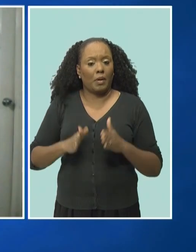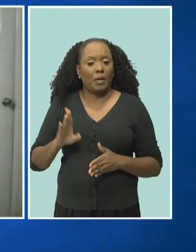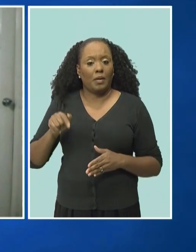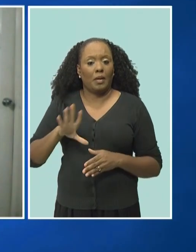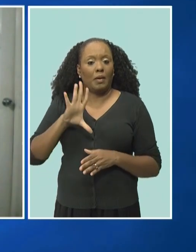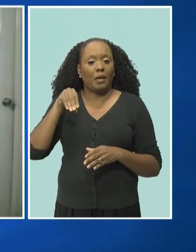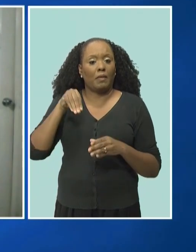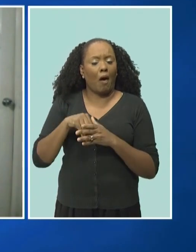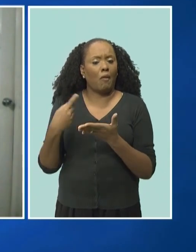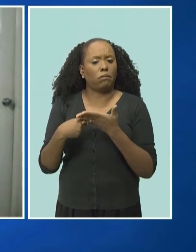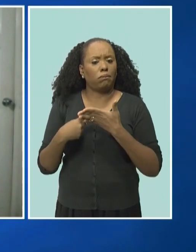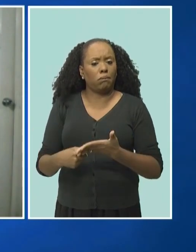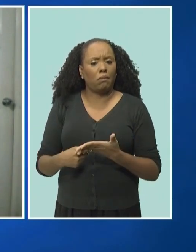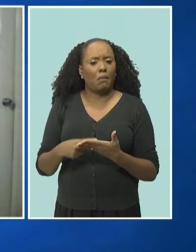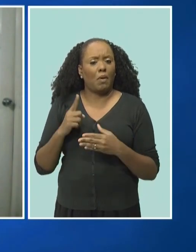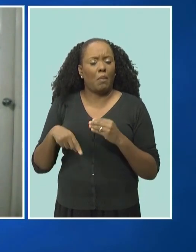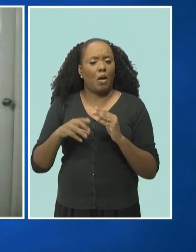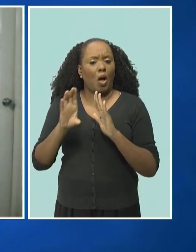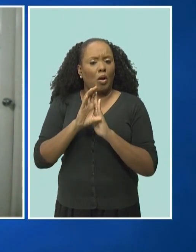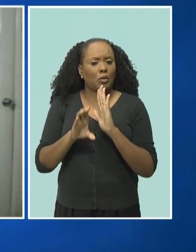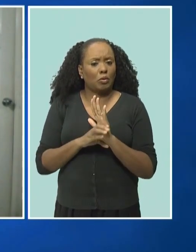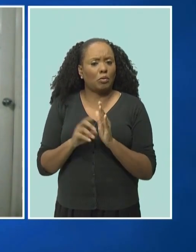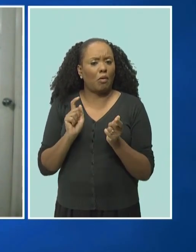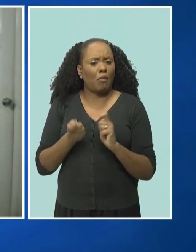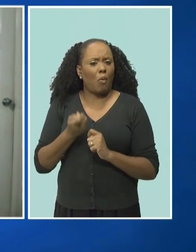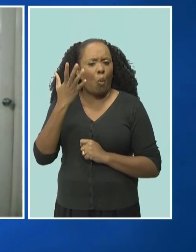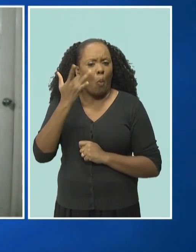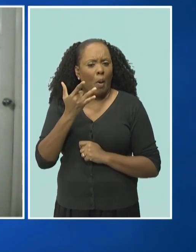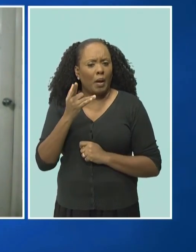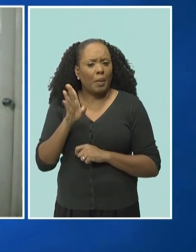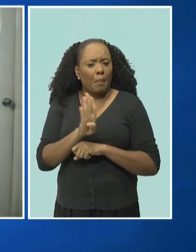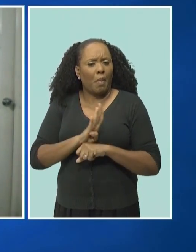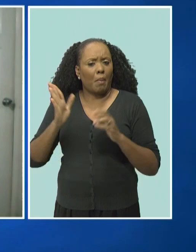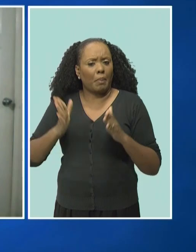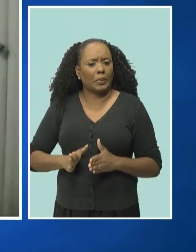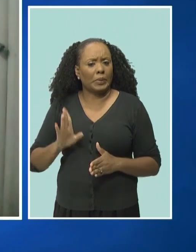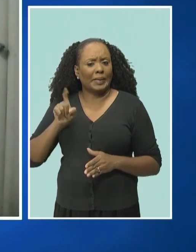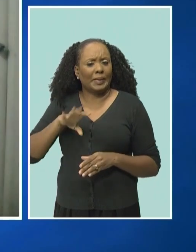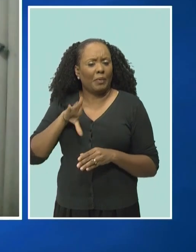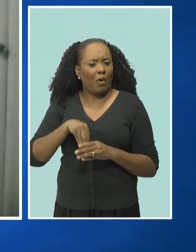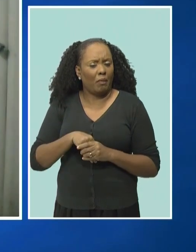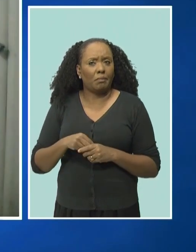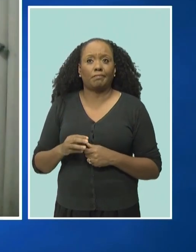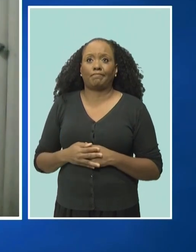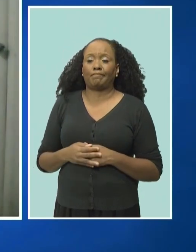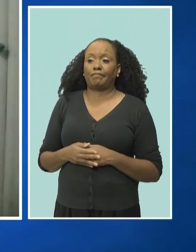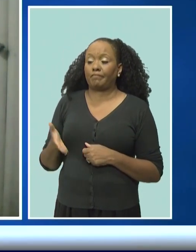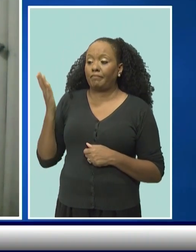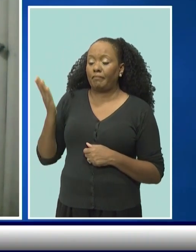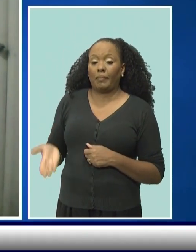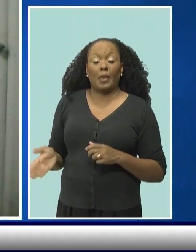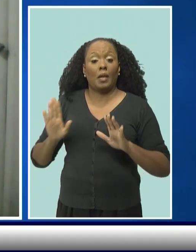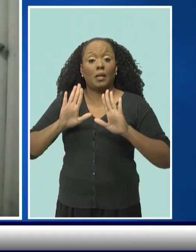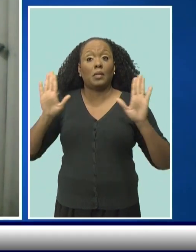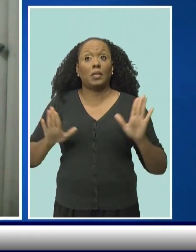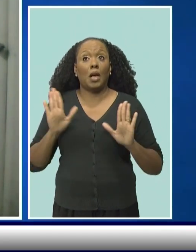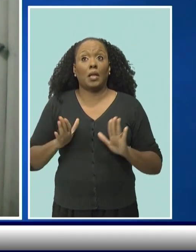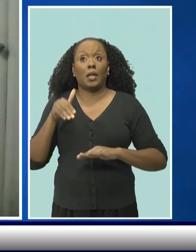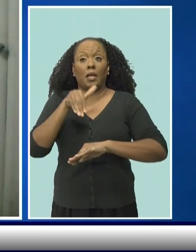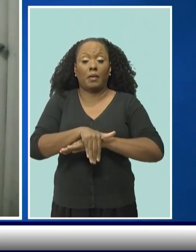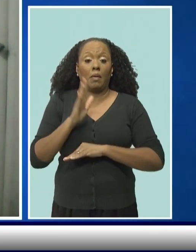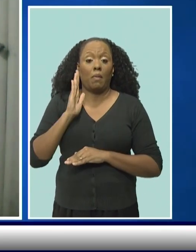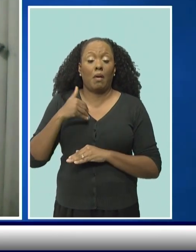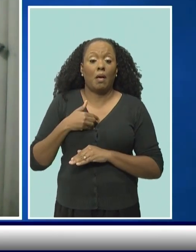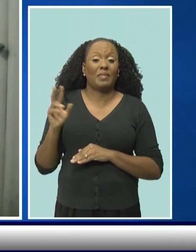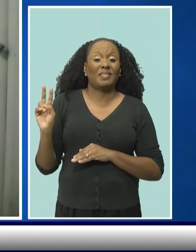in these discussions on constitutional reform. This Sunday evening, we will have our second town hall in a